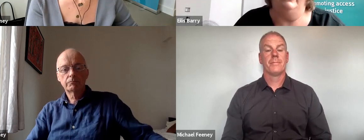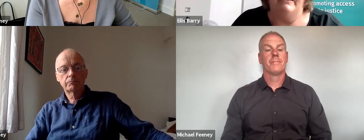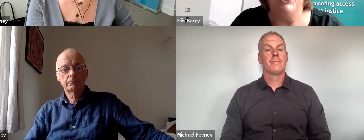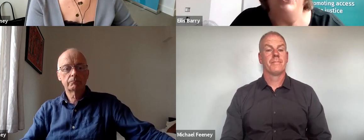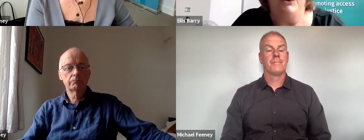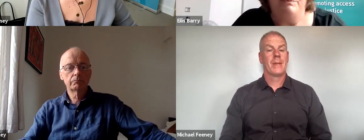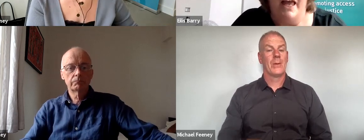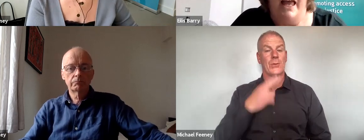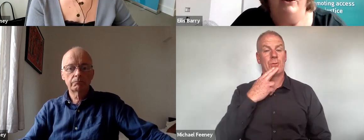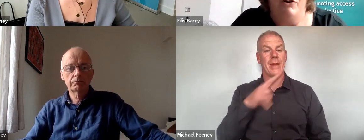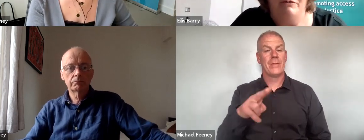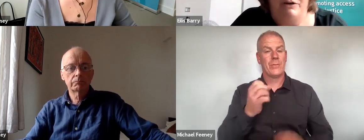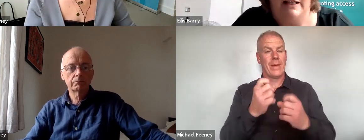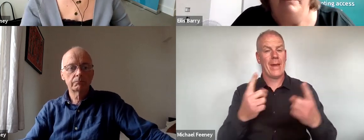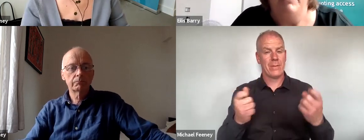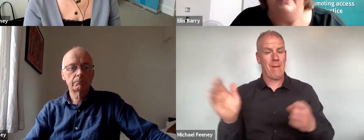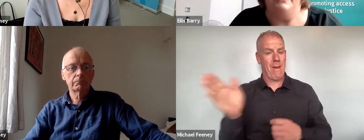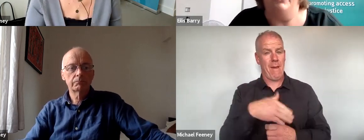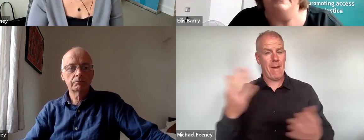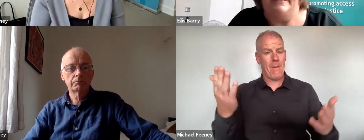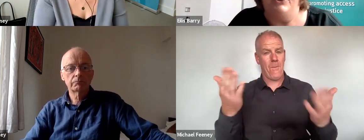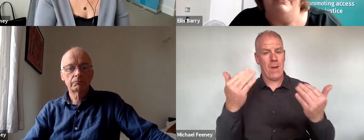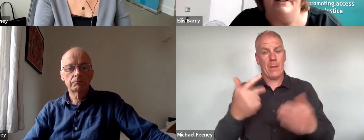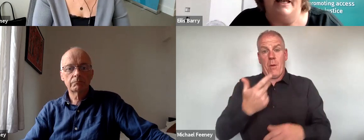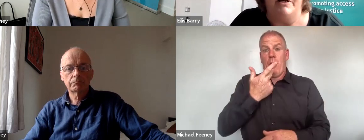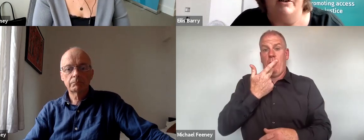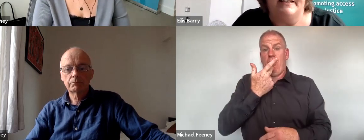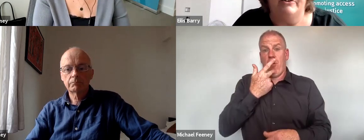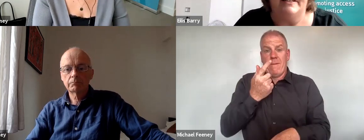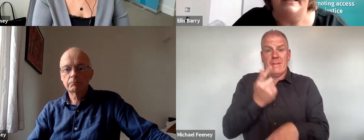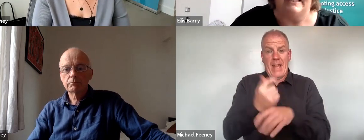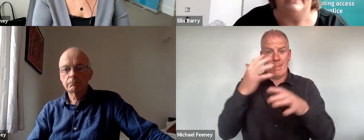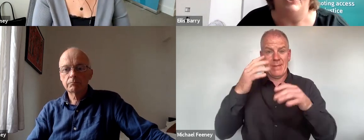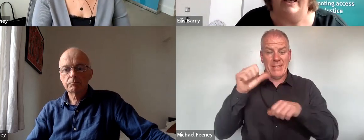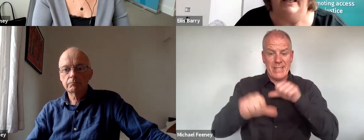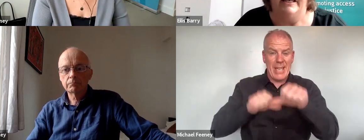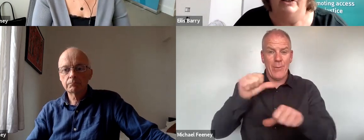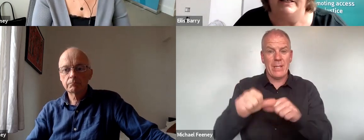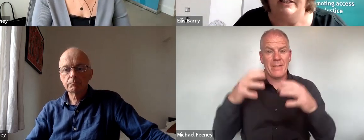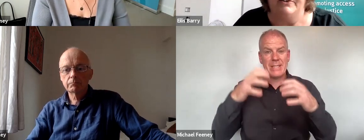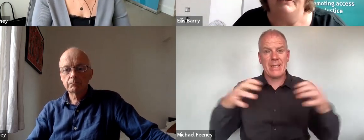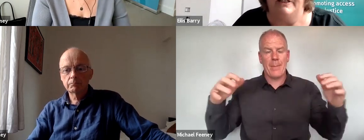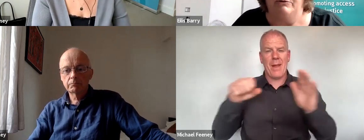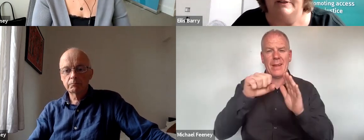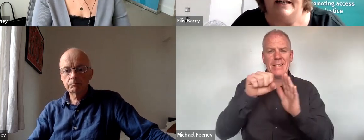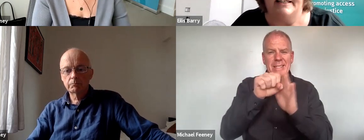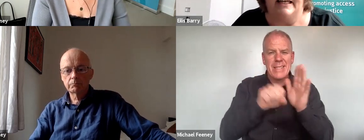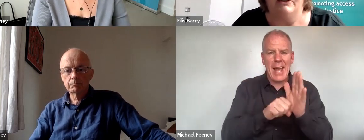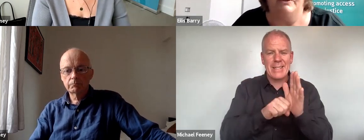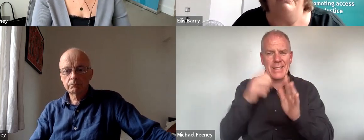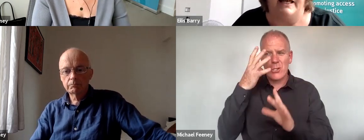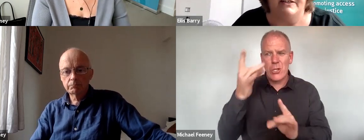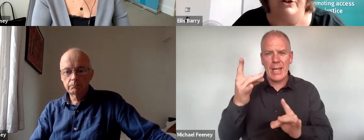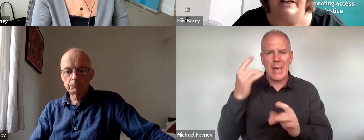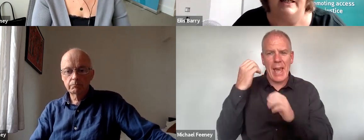Good afternoon, you're all very welcome to this third session of the seminar series Status Check, 20 years of the Equal Status